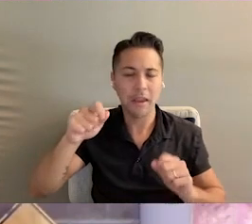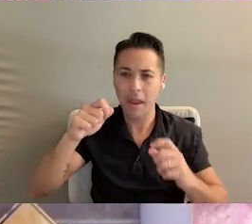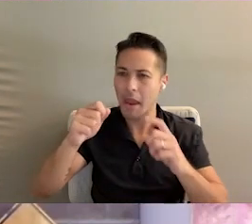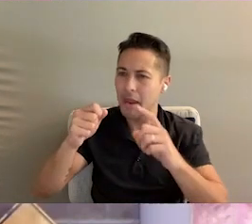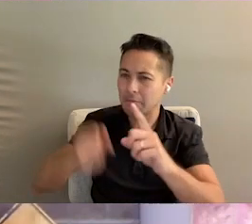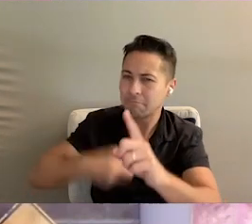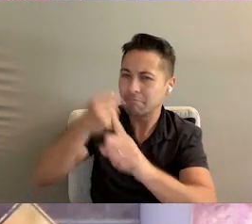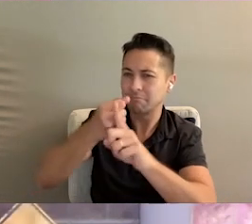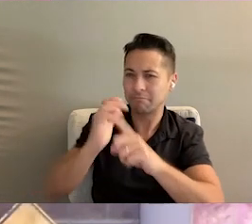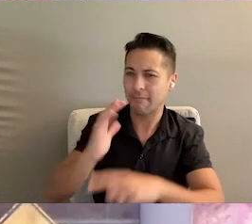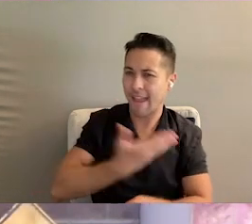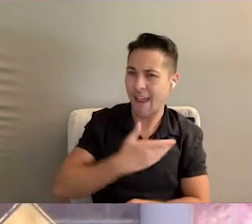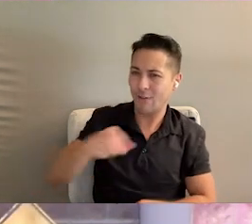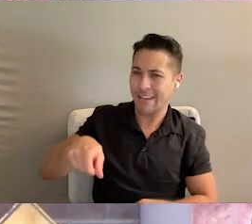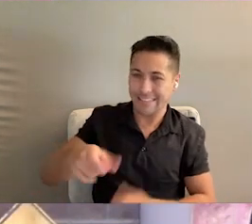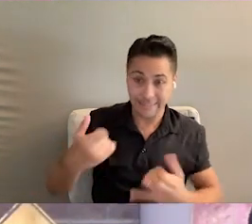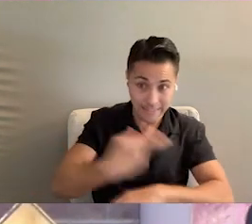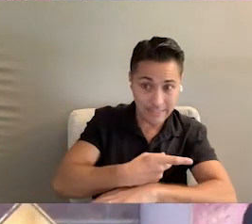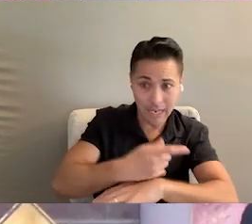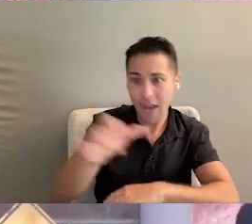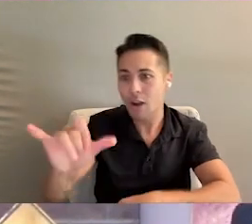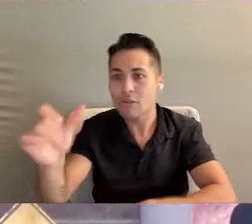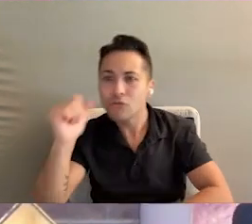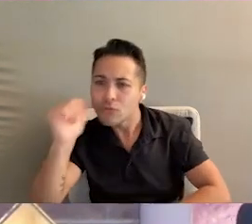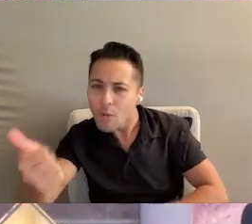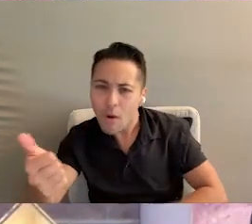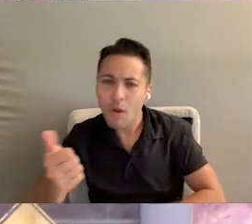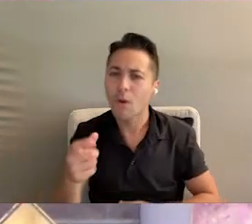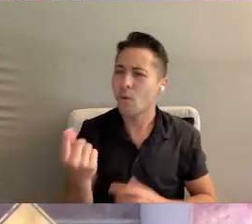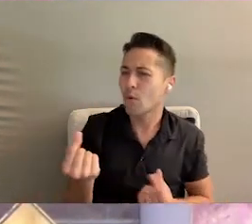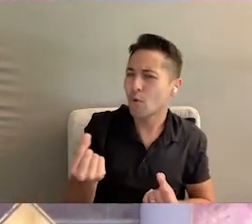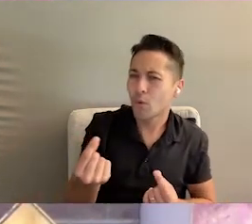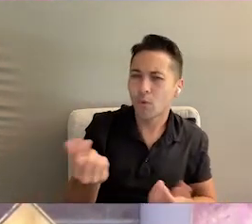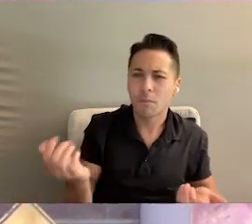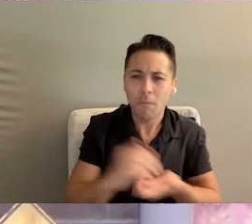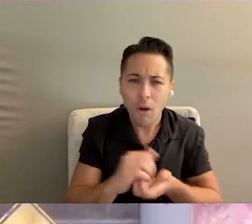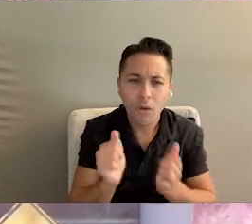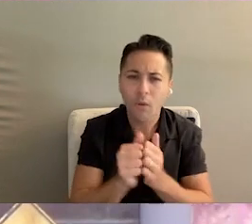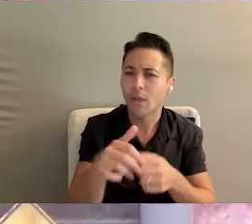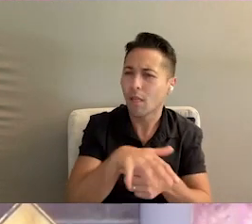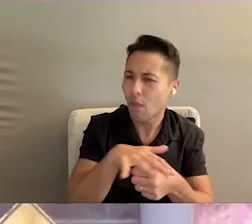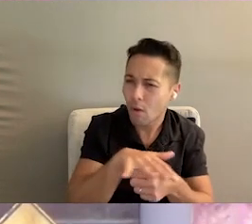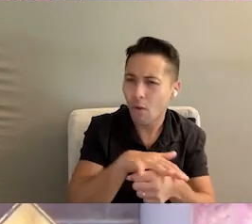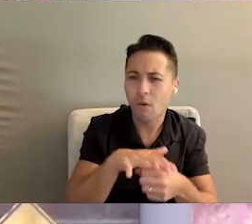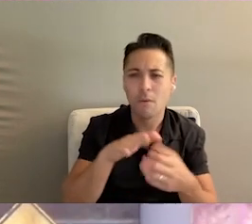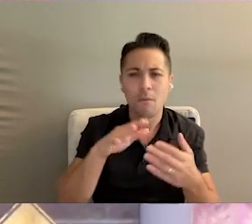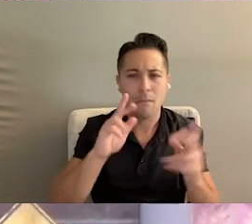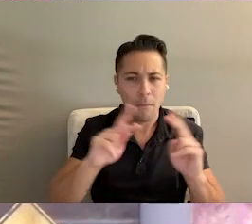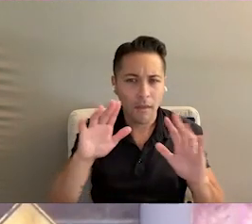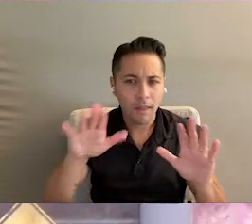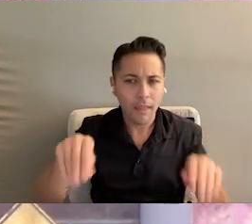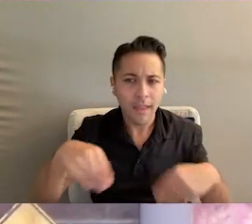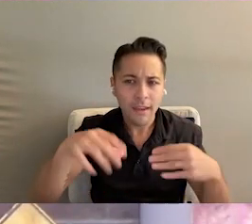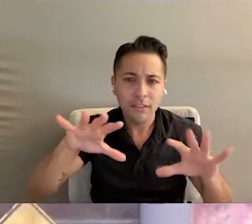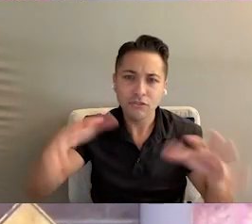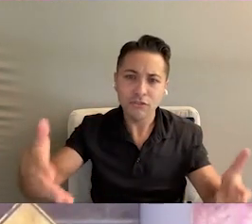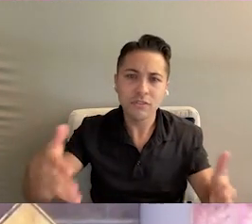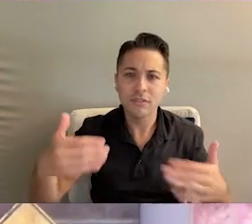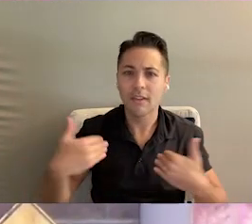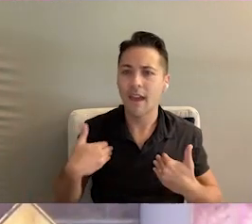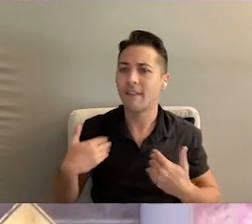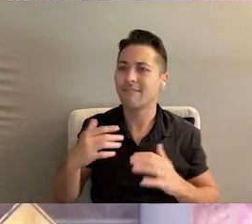to meet needs of today as well as tomorrow. And what you're doing to partner with local organizations to deliver diverse employment